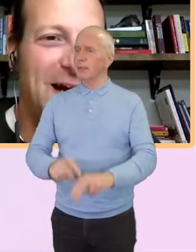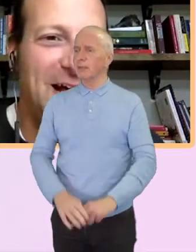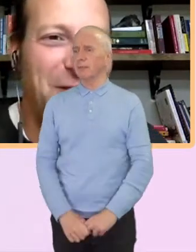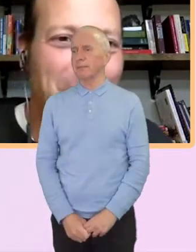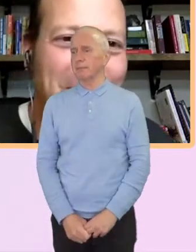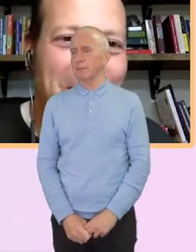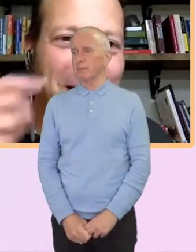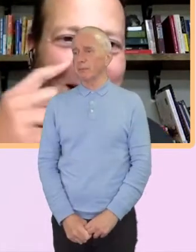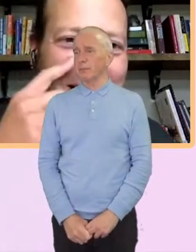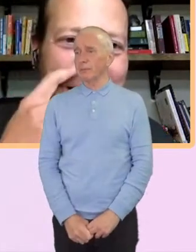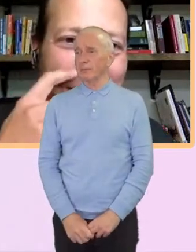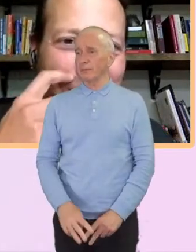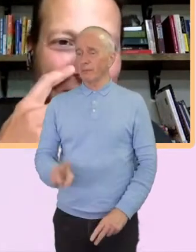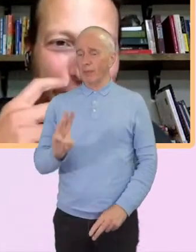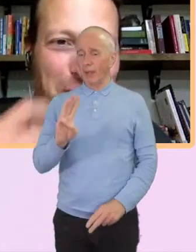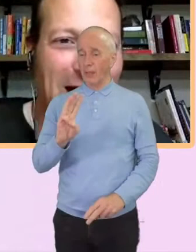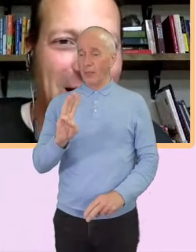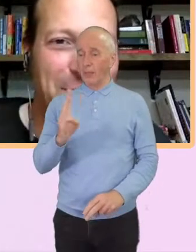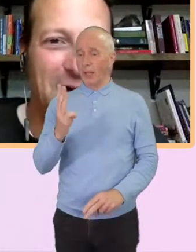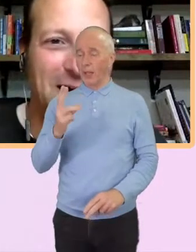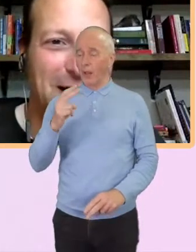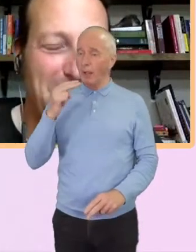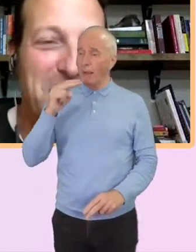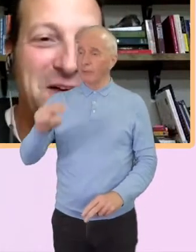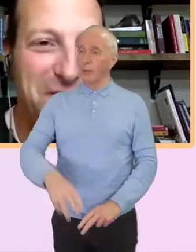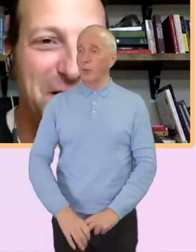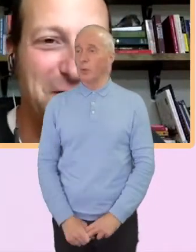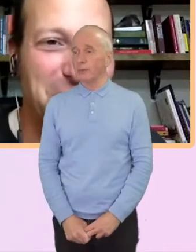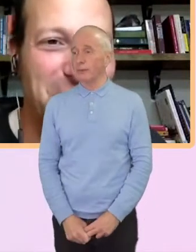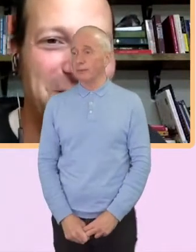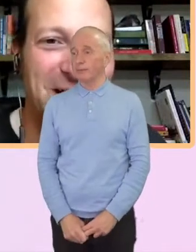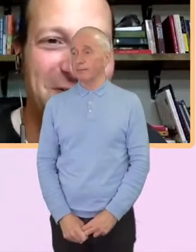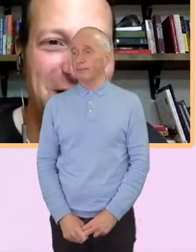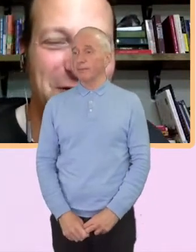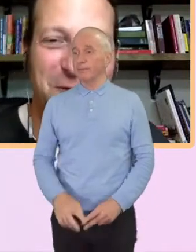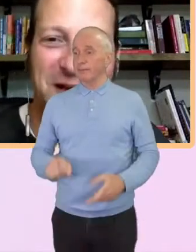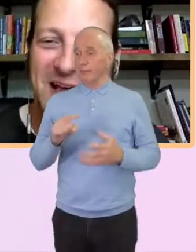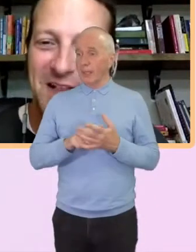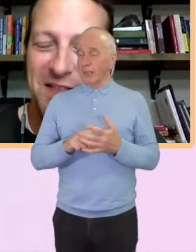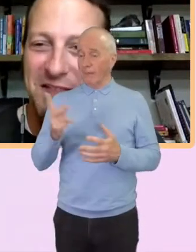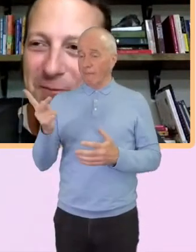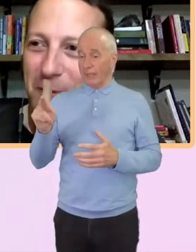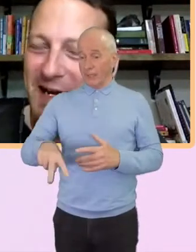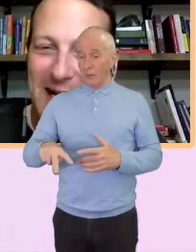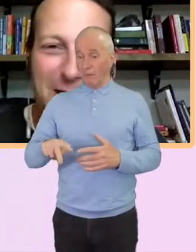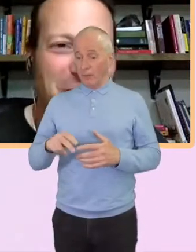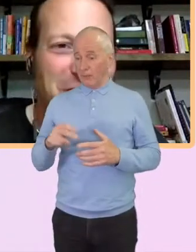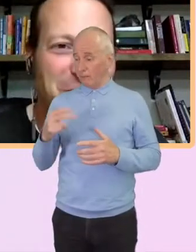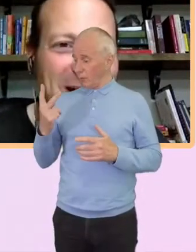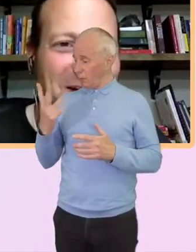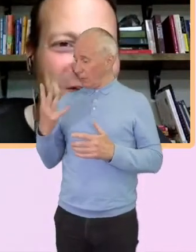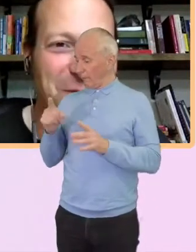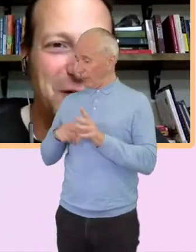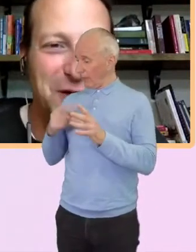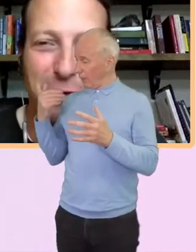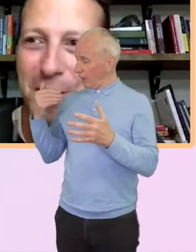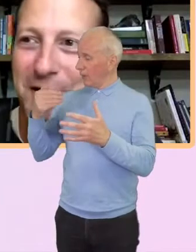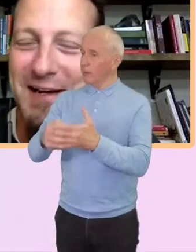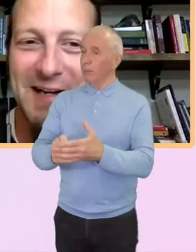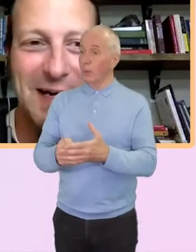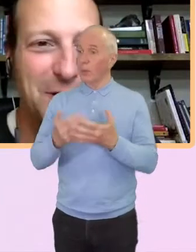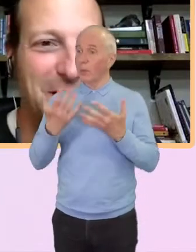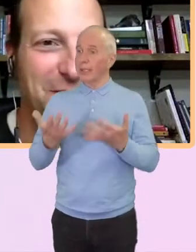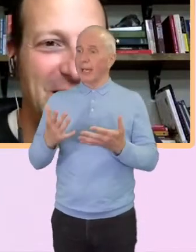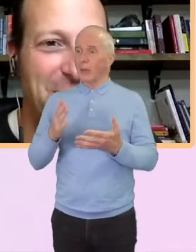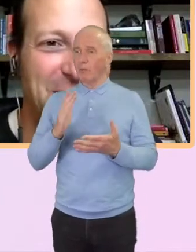We're right at 3 o'clock in the afternoon. I've been in Philly for 25 years, but right now we're spending some good